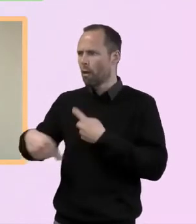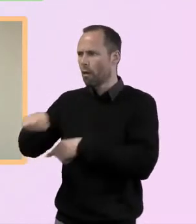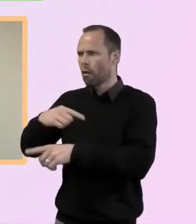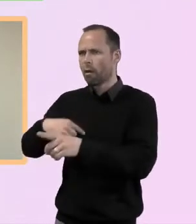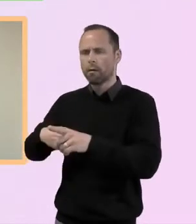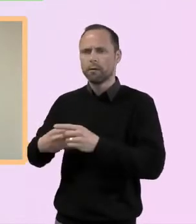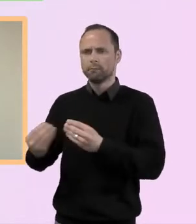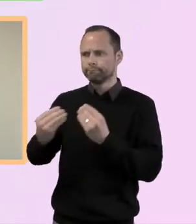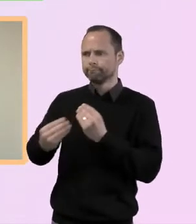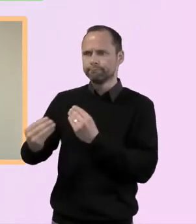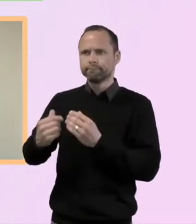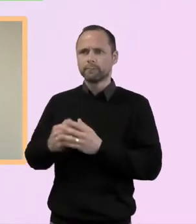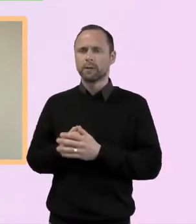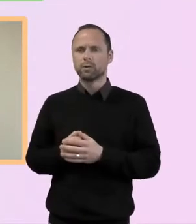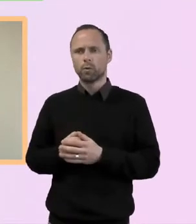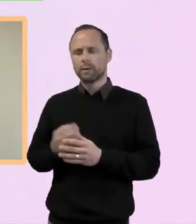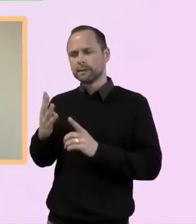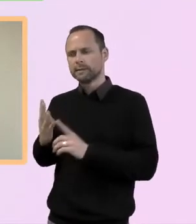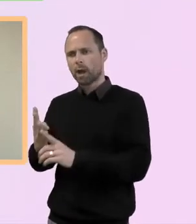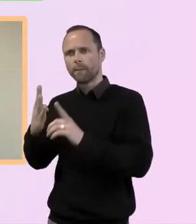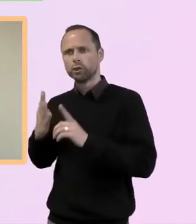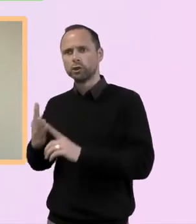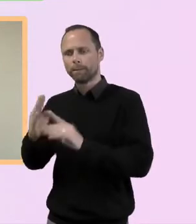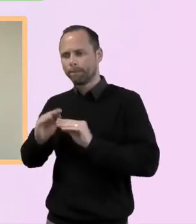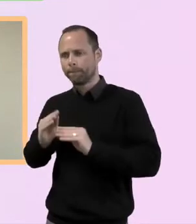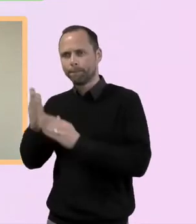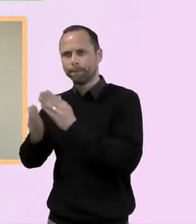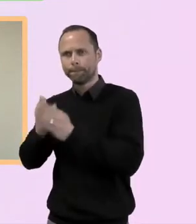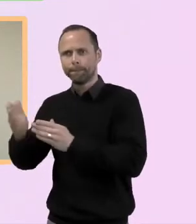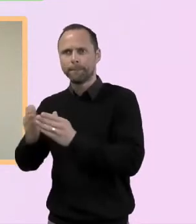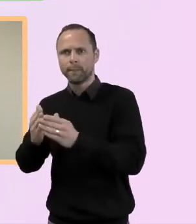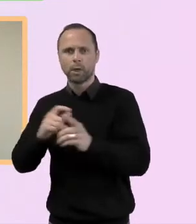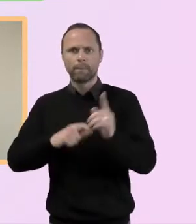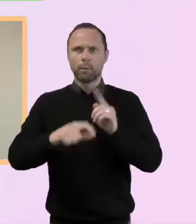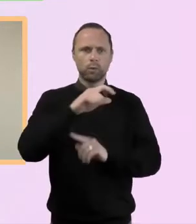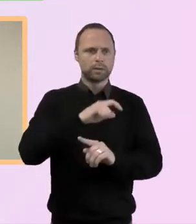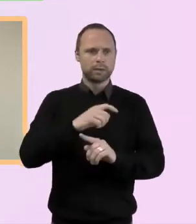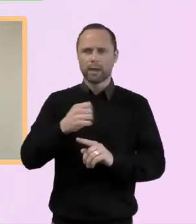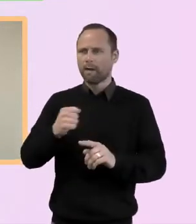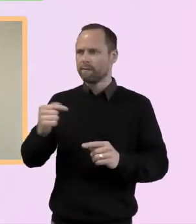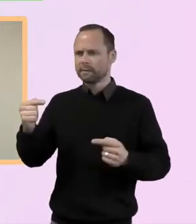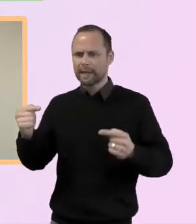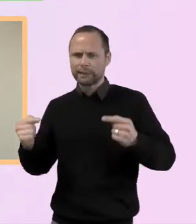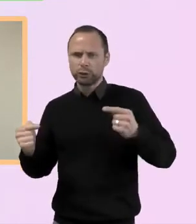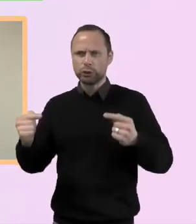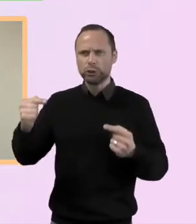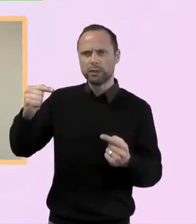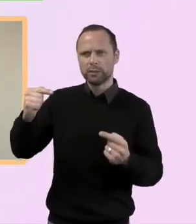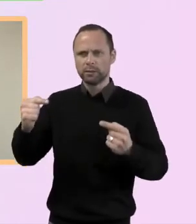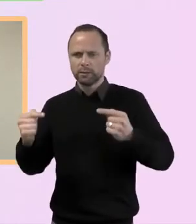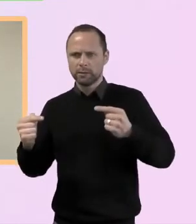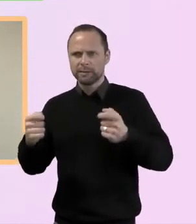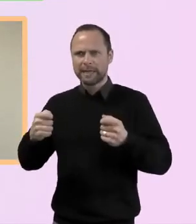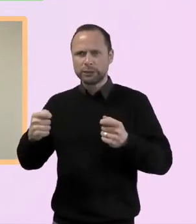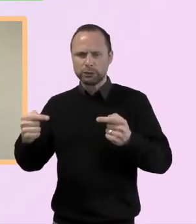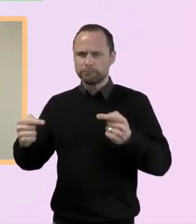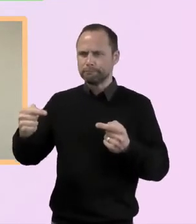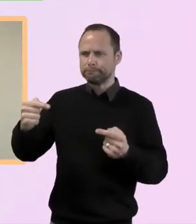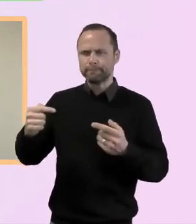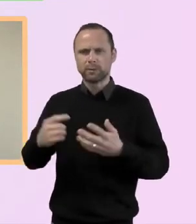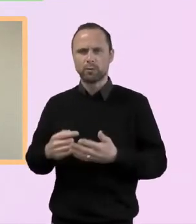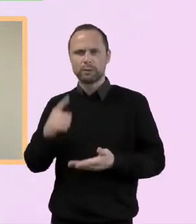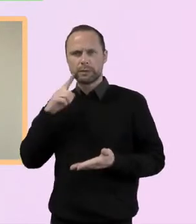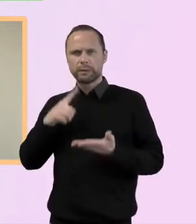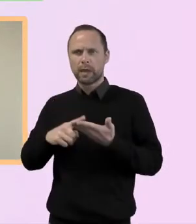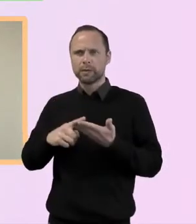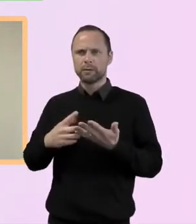discipleship and community? And just wonder if you want to talk about posture, uh, how our attitude towards